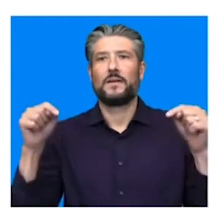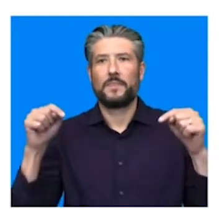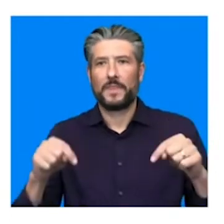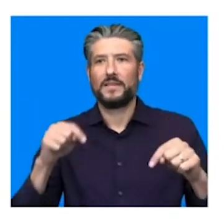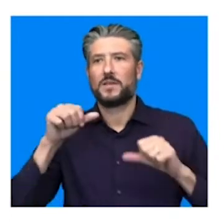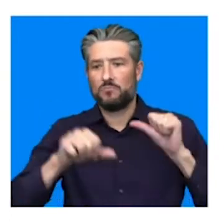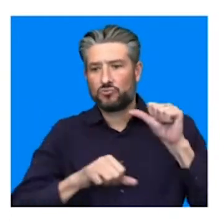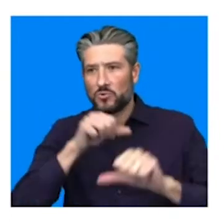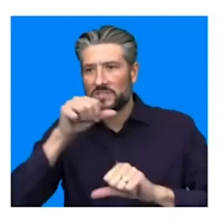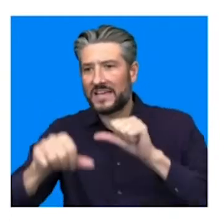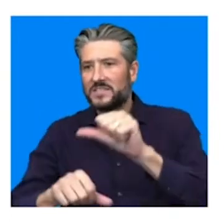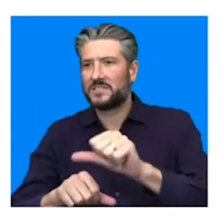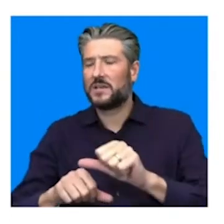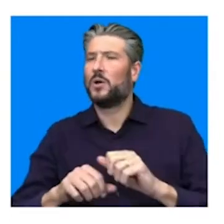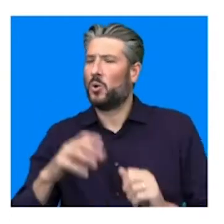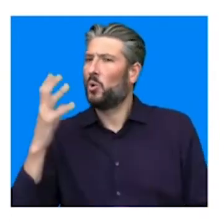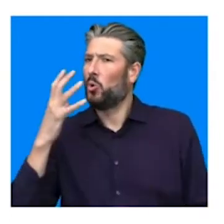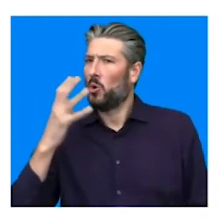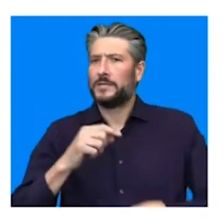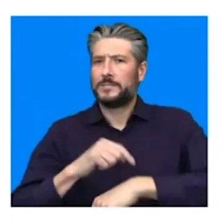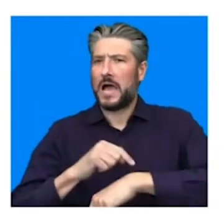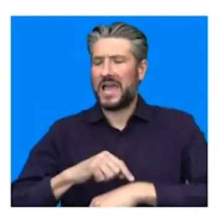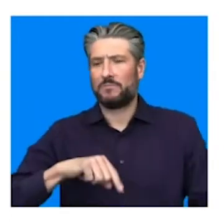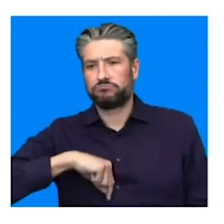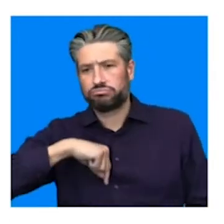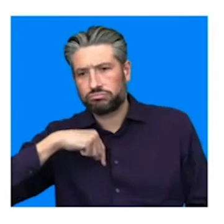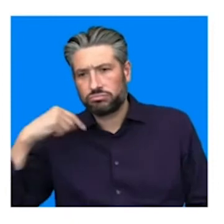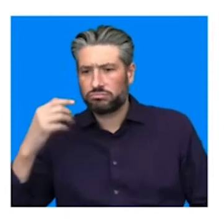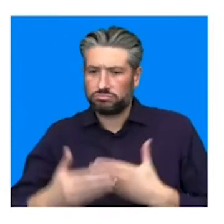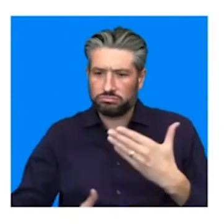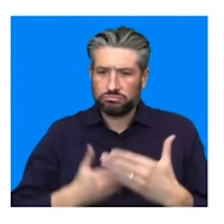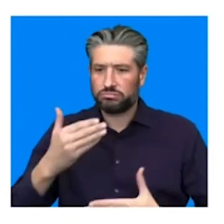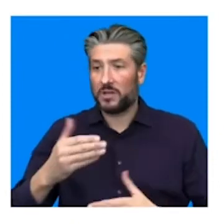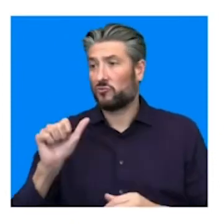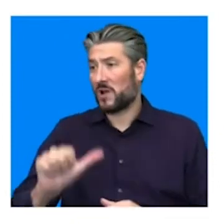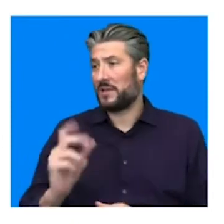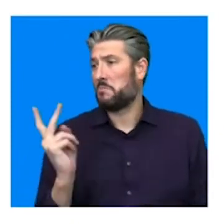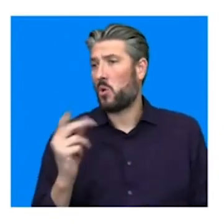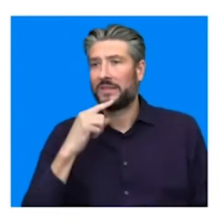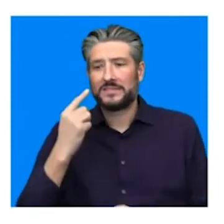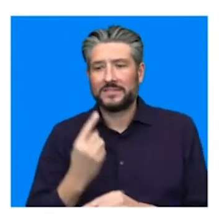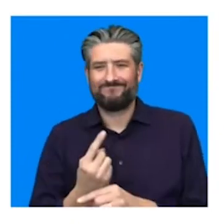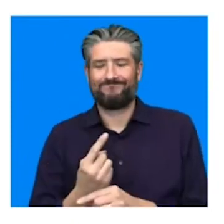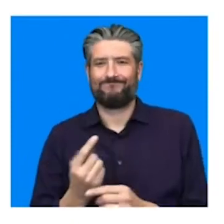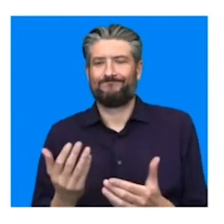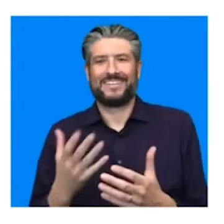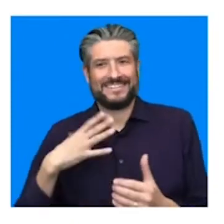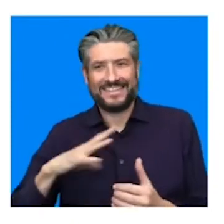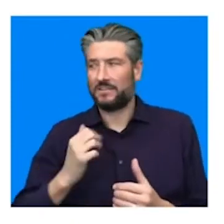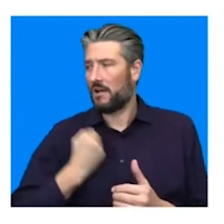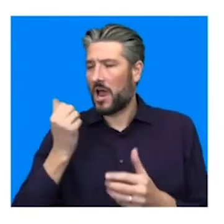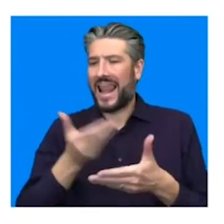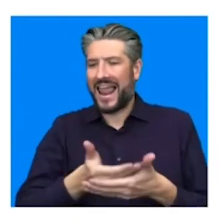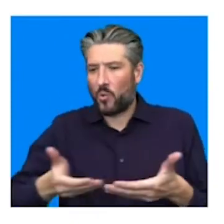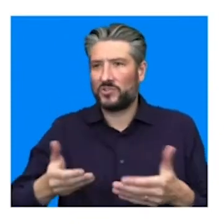And as David and Bruno both talked to, you know, building that language and understanding, we all had to understand as much